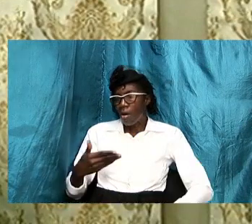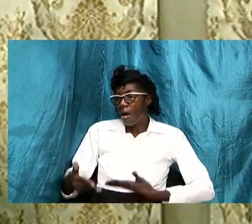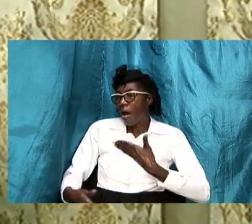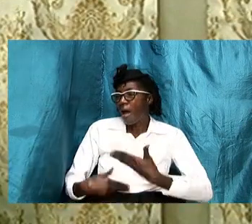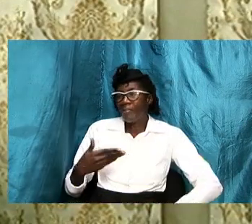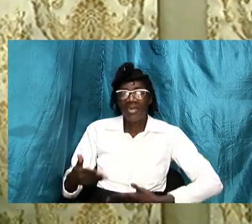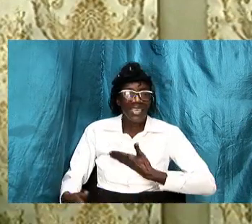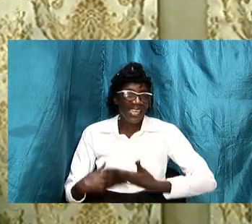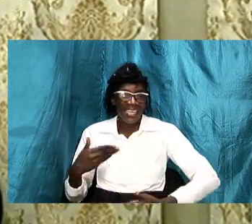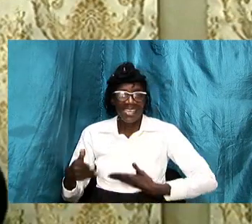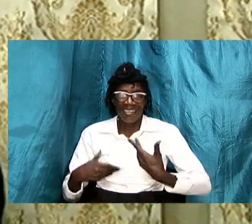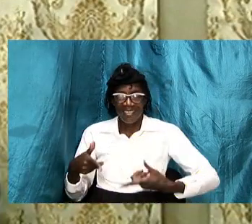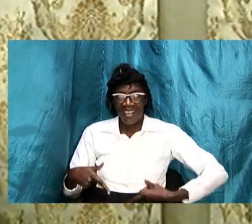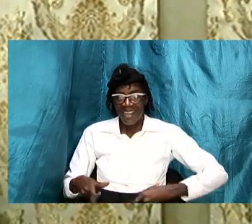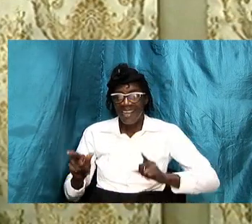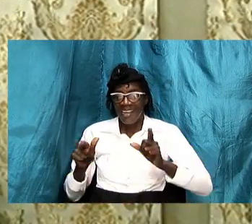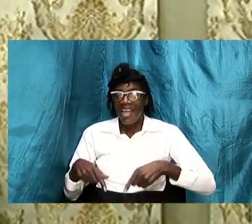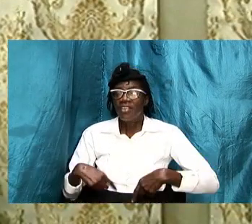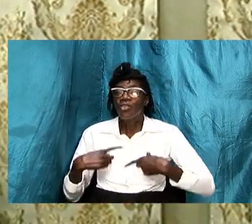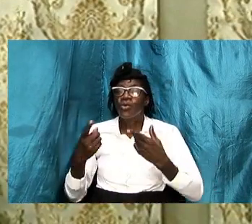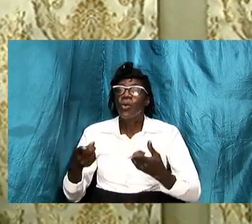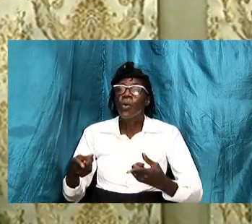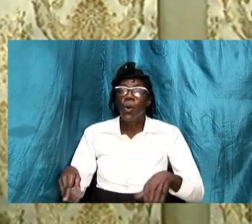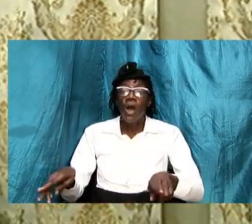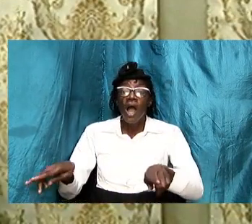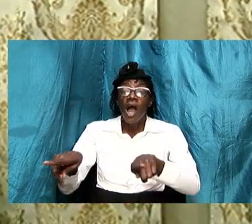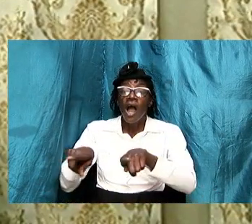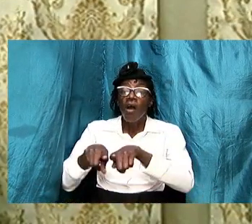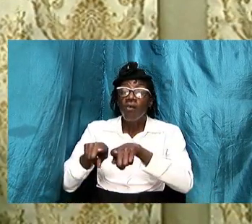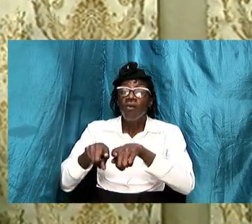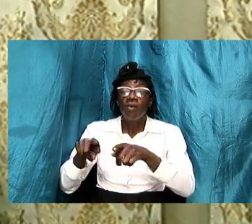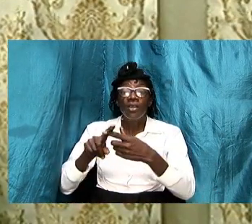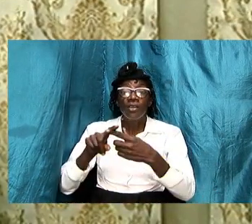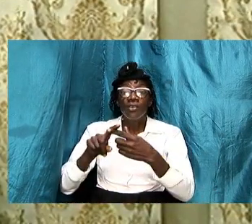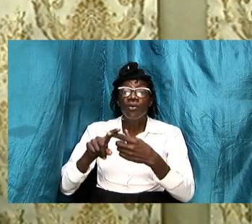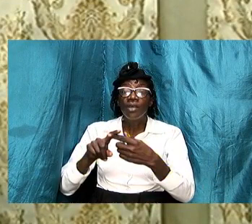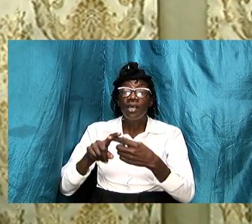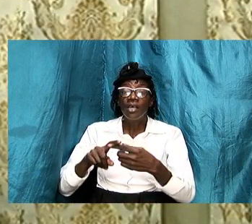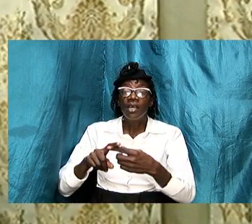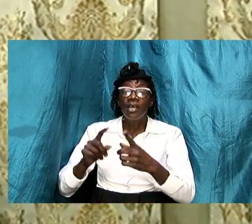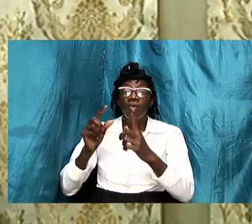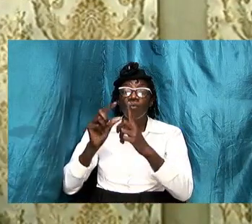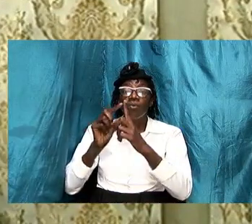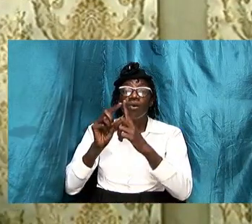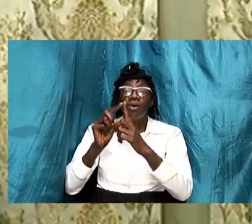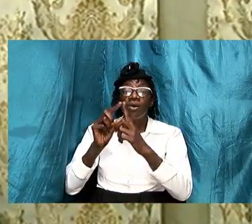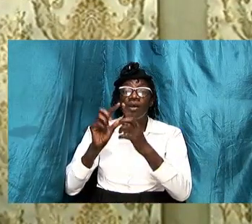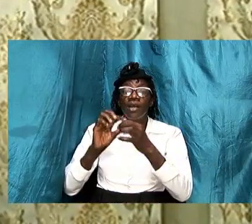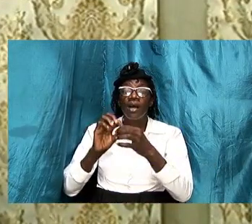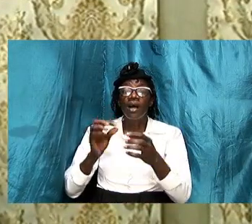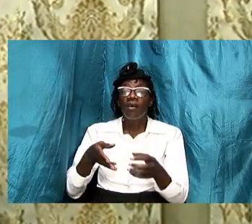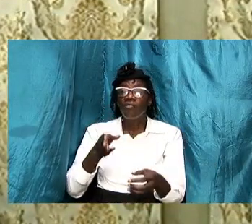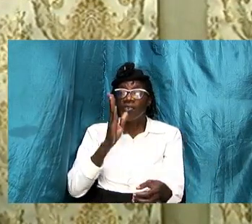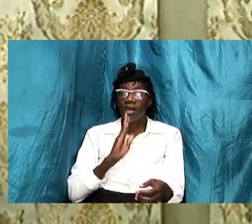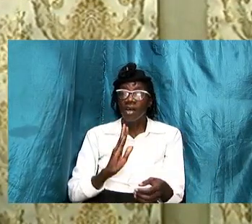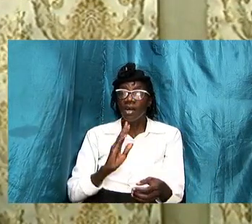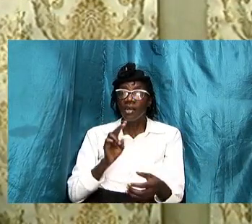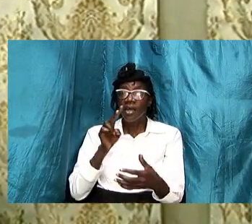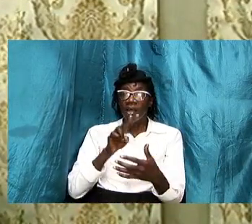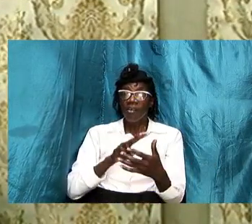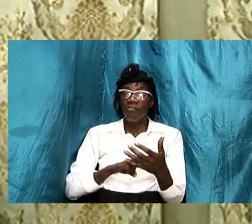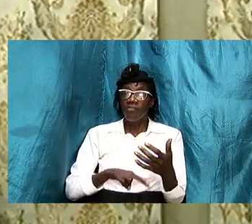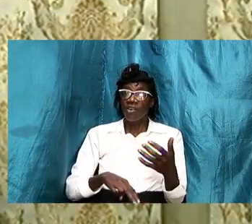go according to the simple way and the simple word of almighty god so we just read verse 24